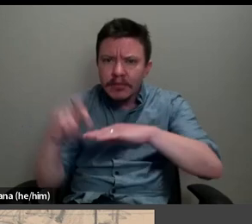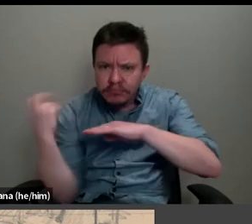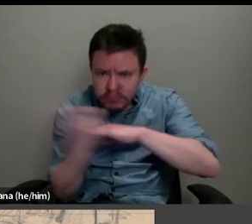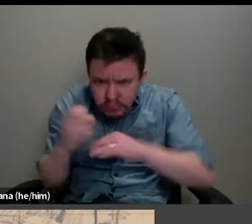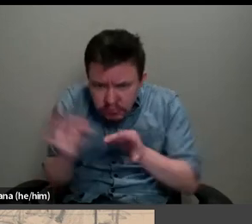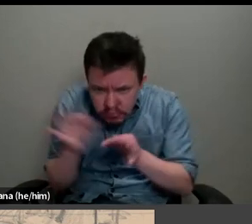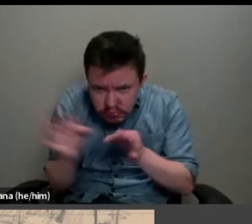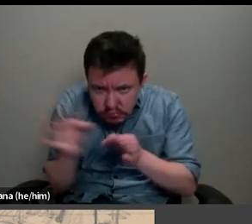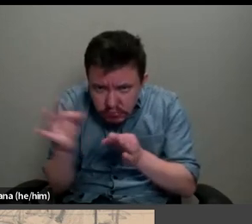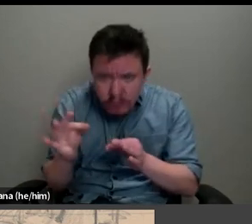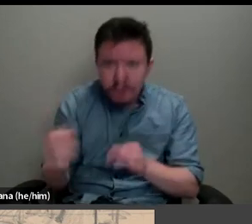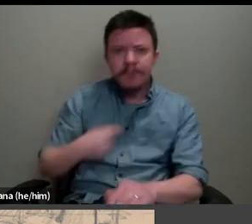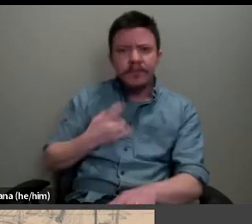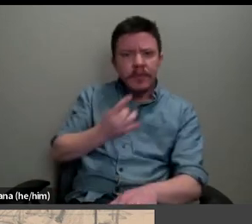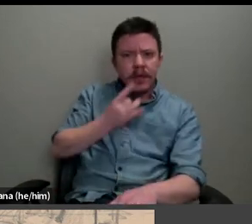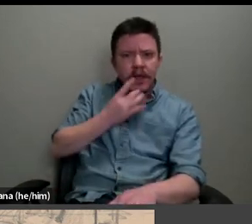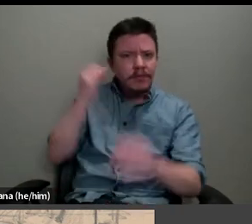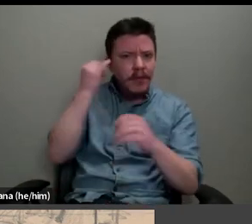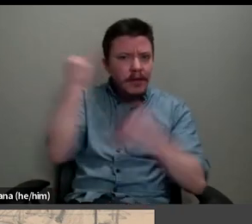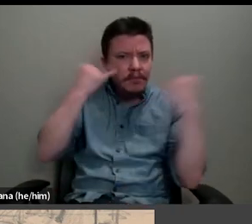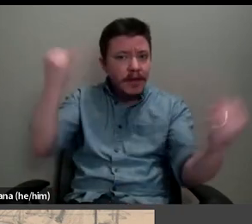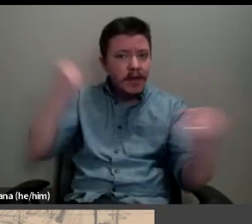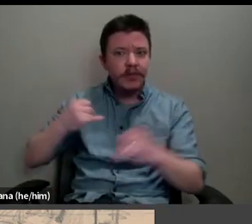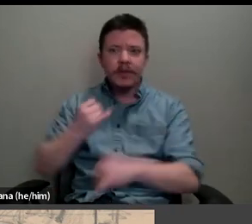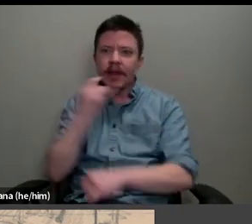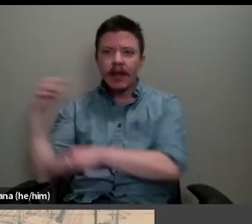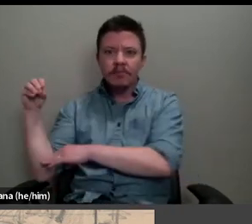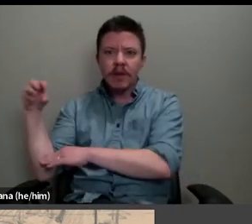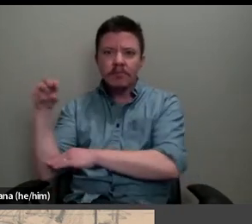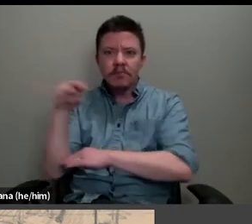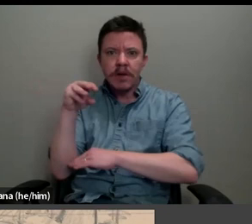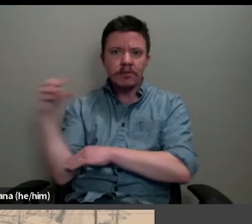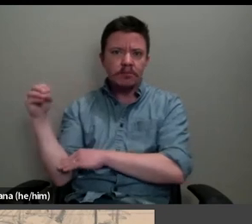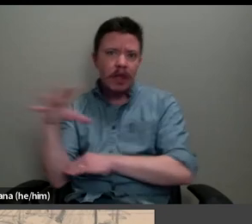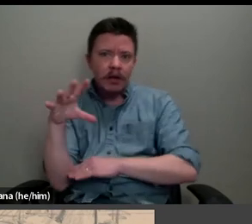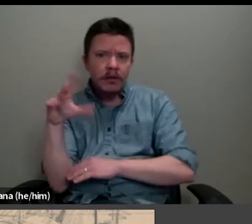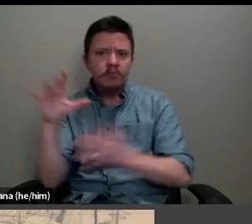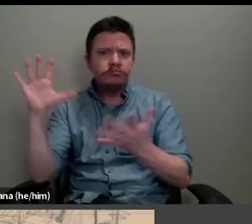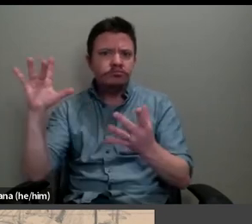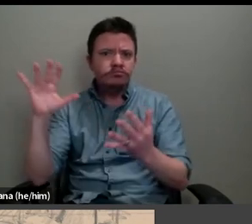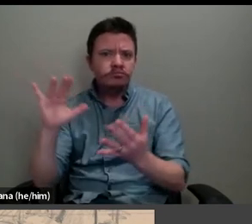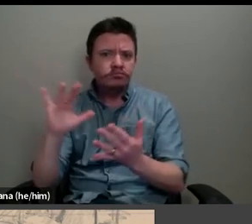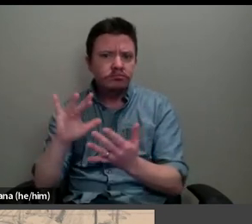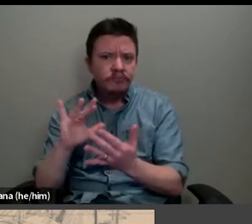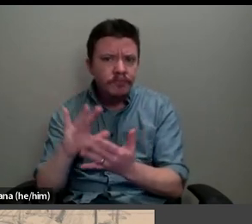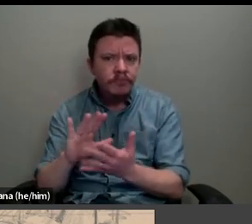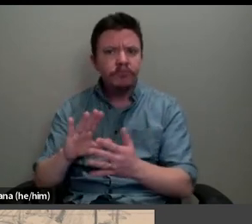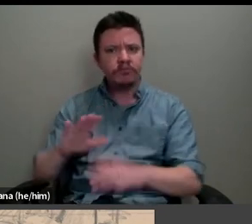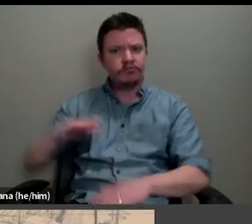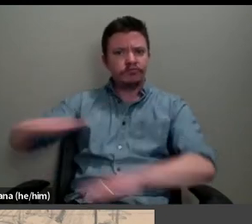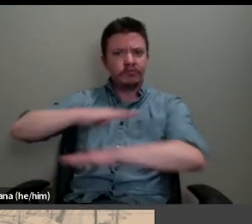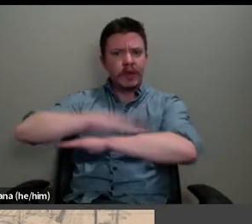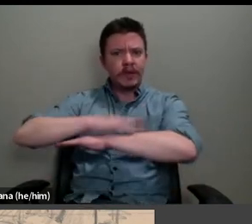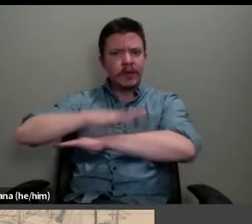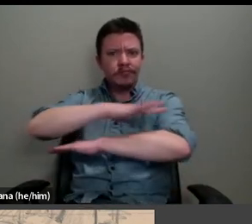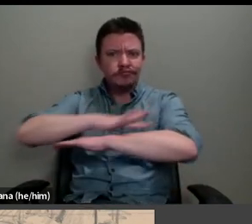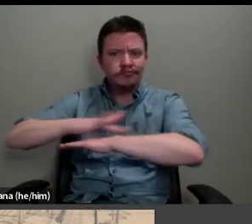imaginatively cast from each of the table's lamps either dissolves the elliptical table surface and